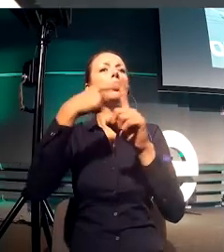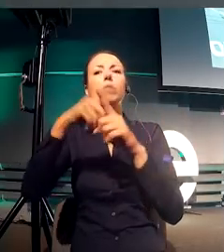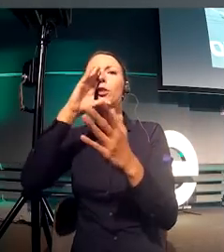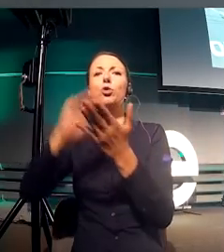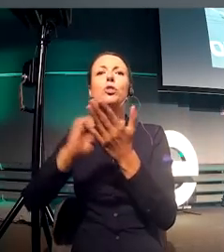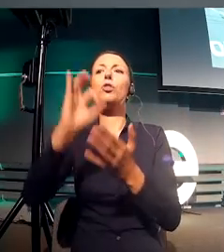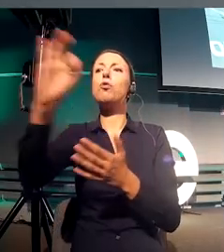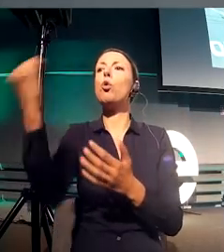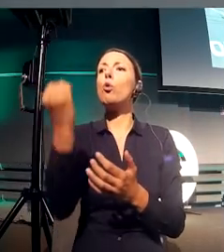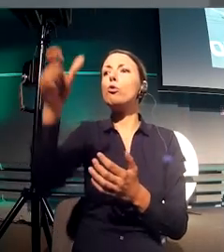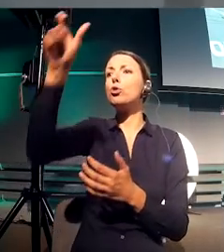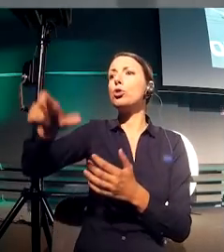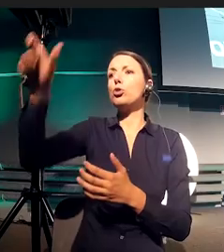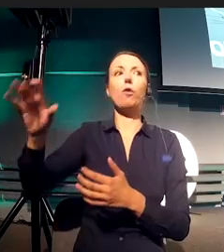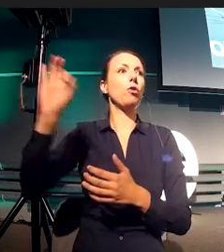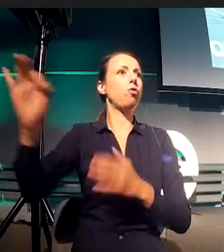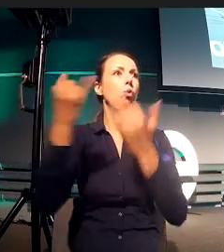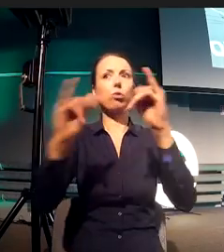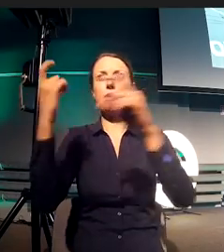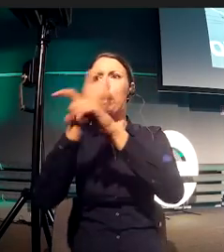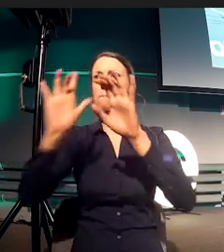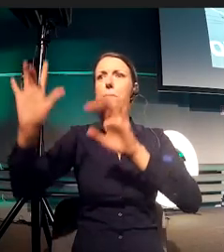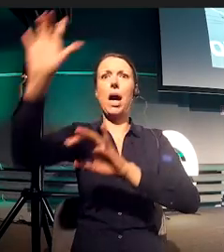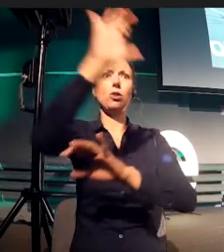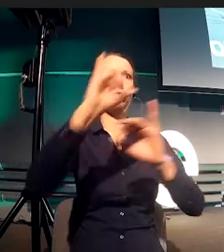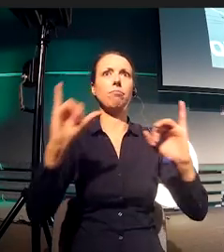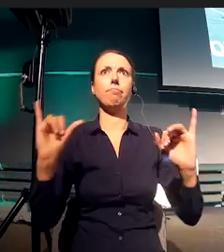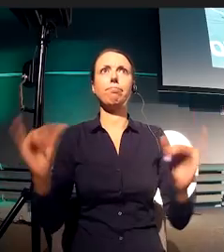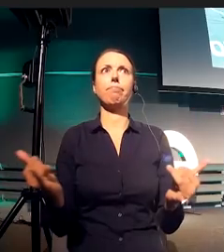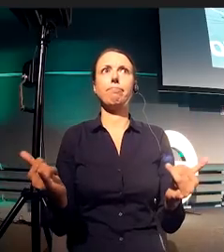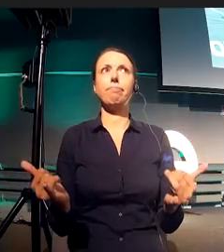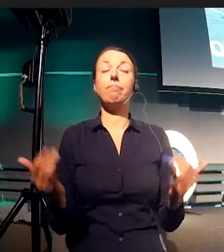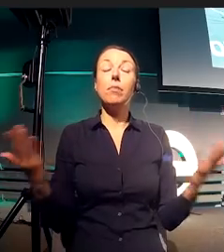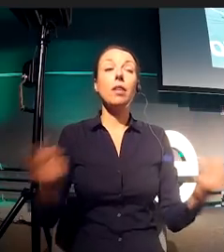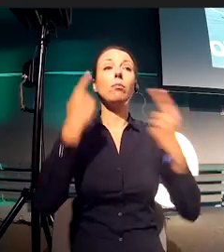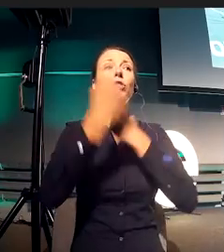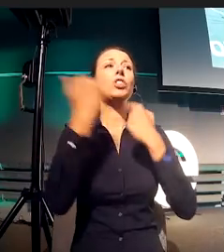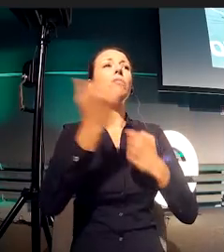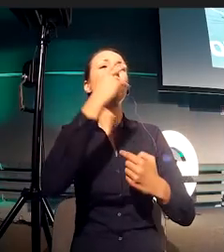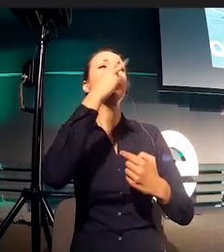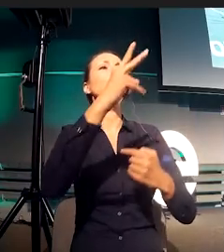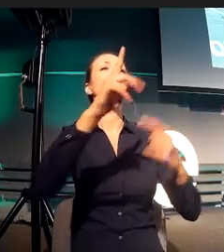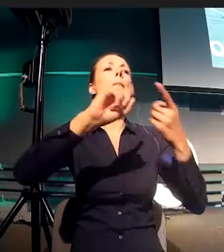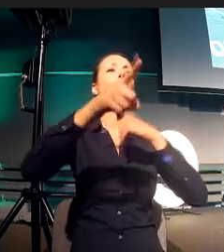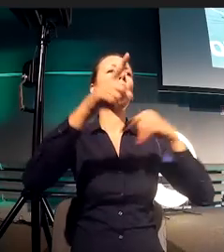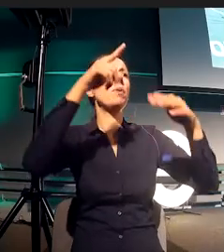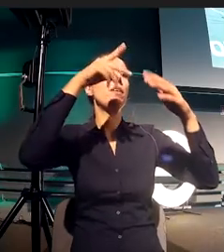UI what we see on the ground. This is a photo from Brazil, a bus stop. You see the bus stop?